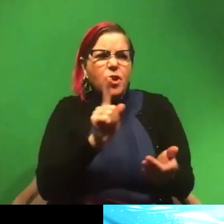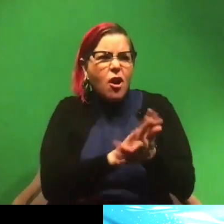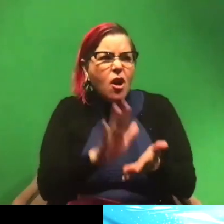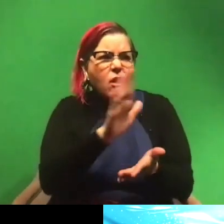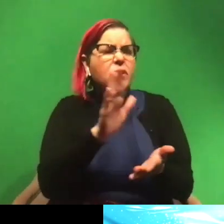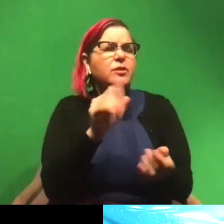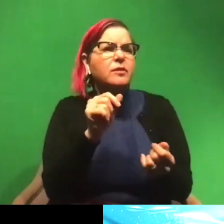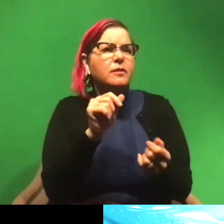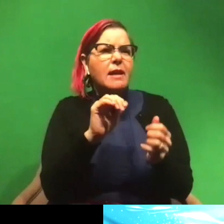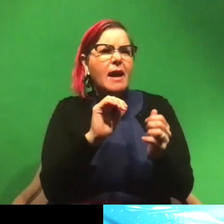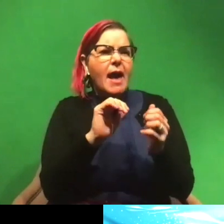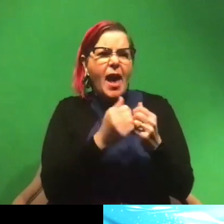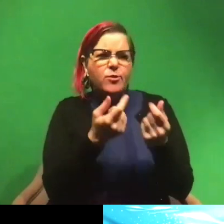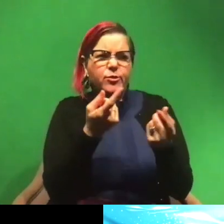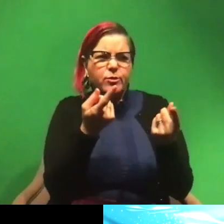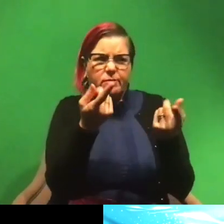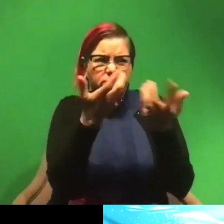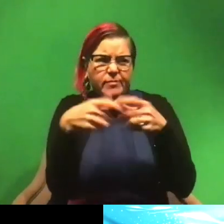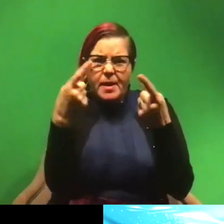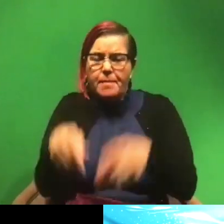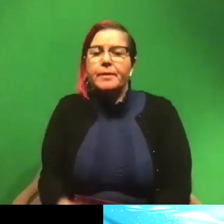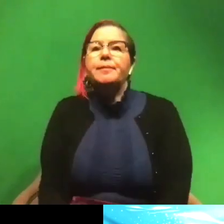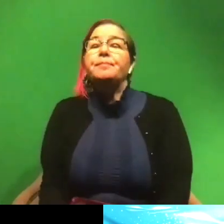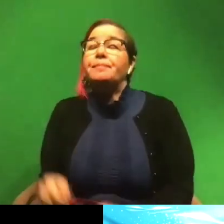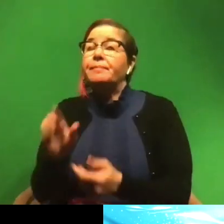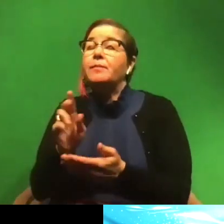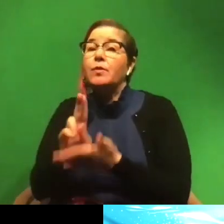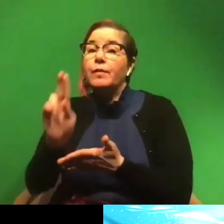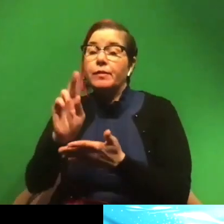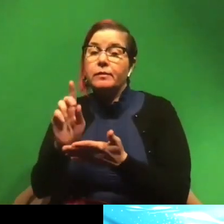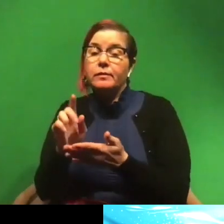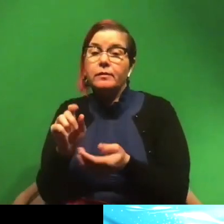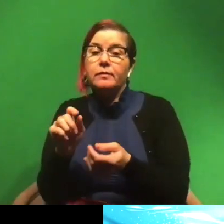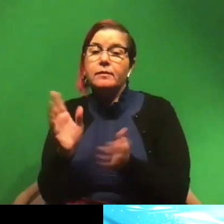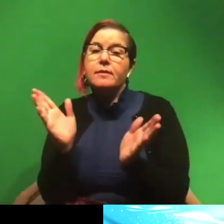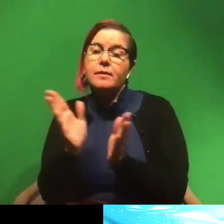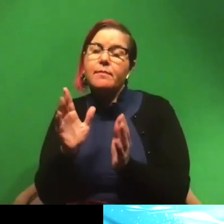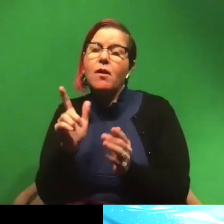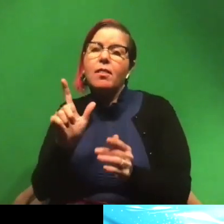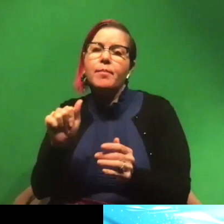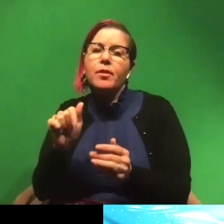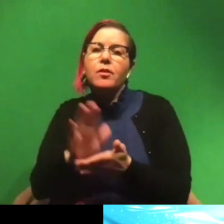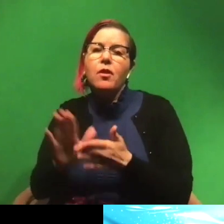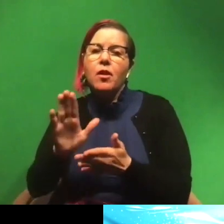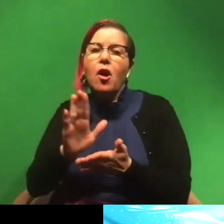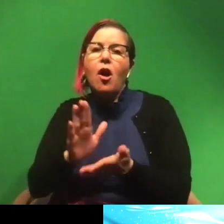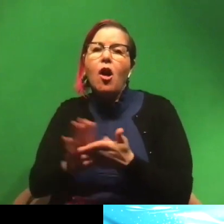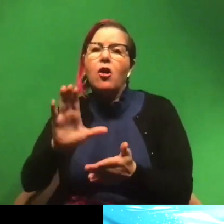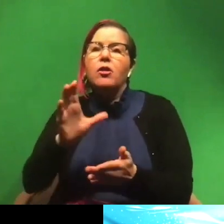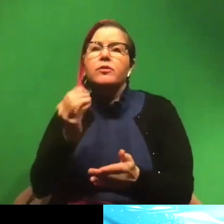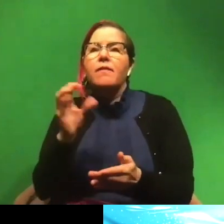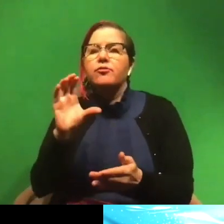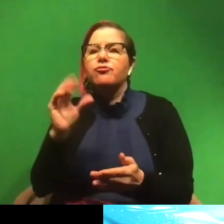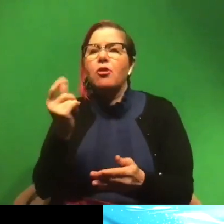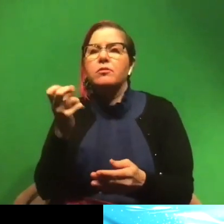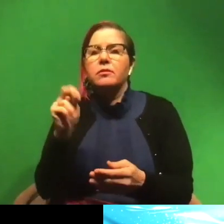And how would you make that happen? So I went to college at the small liberal arts college called the College of Charleston in South